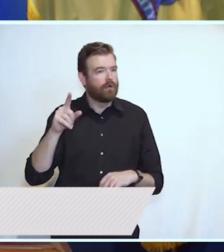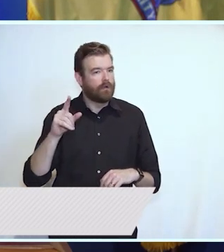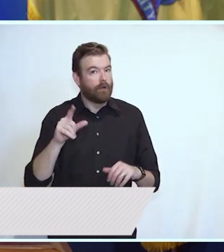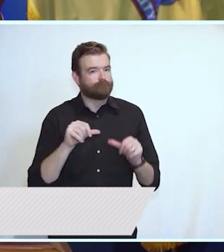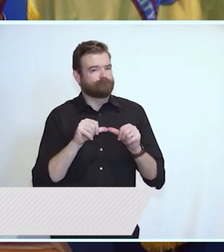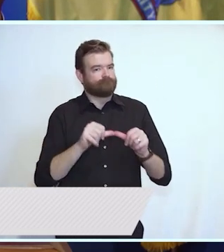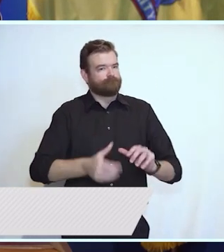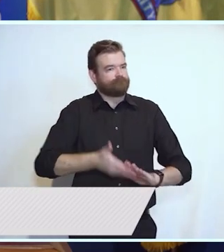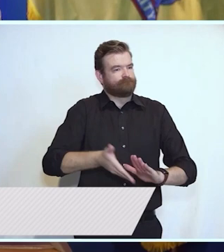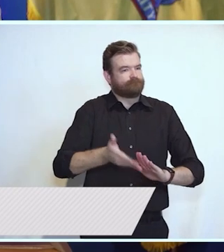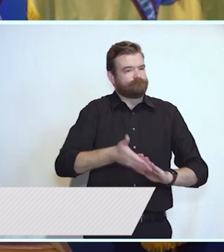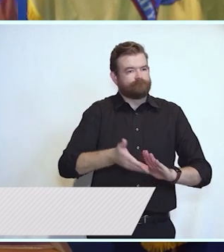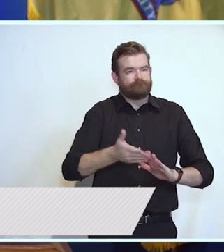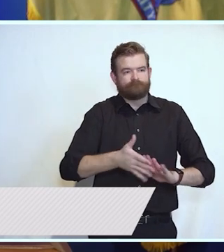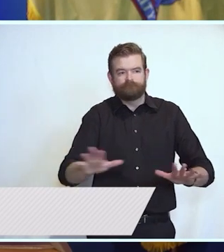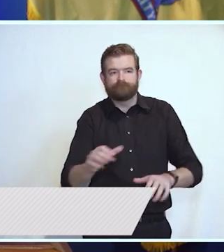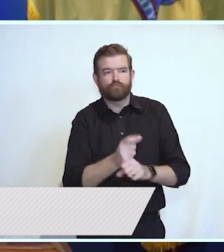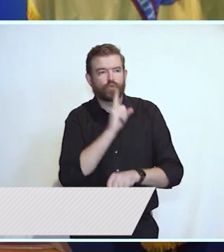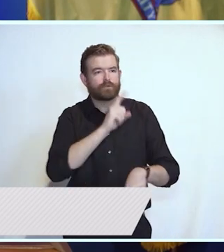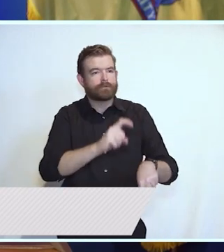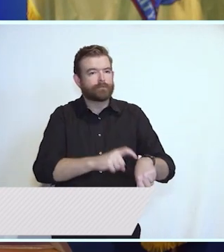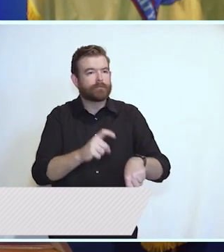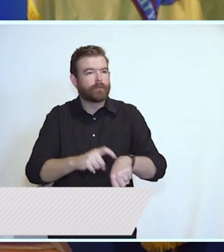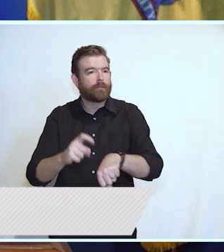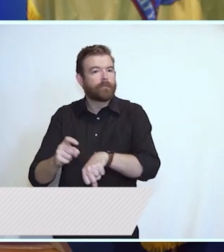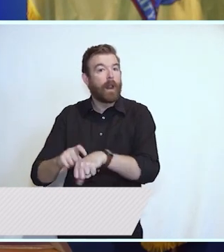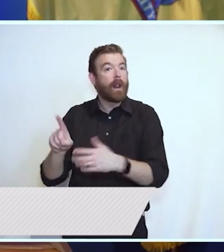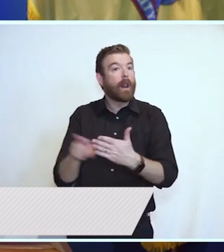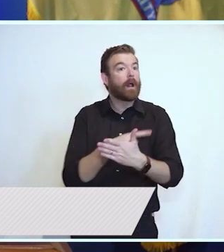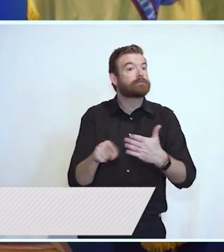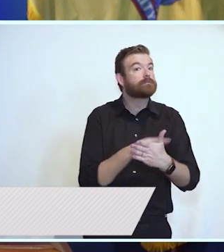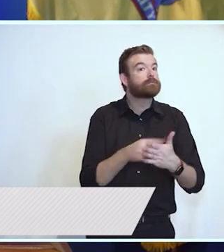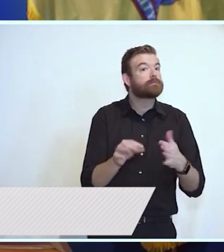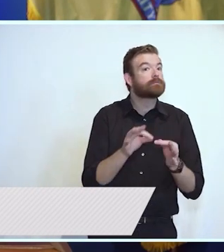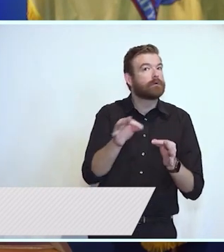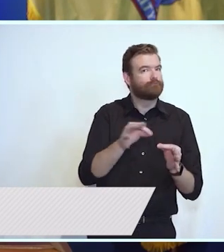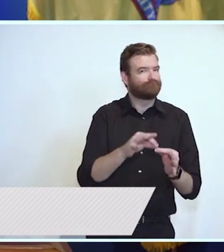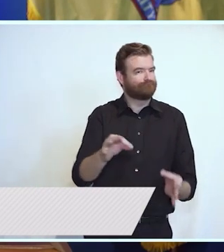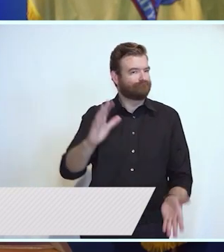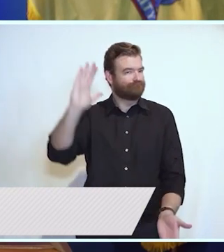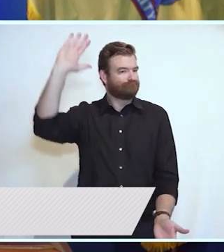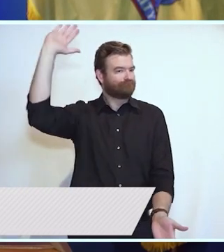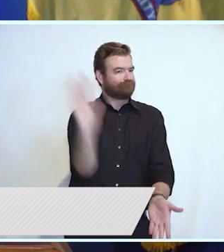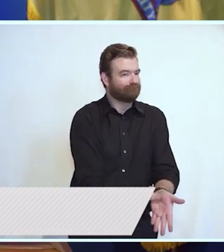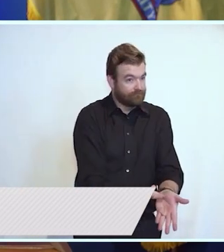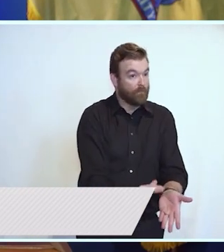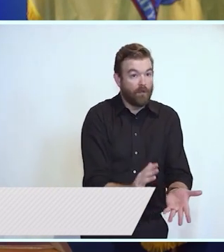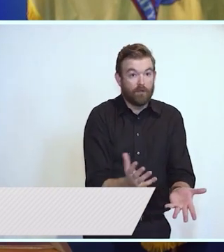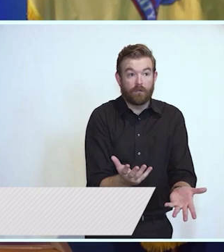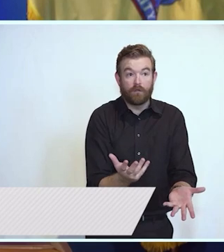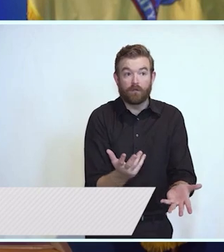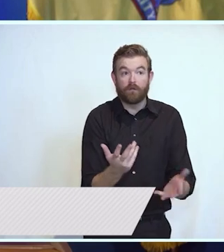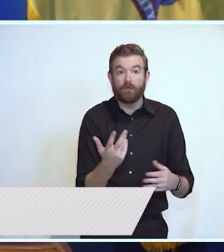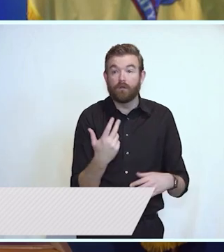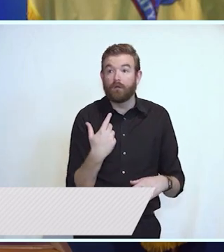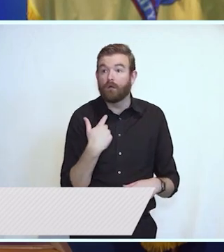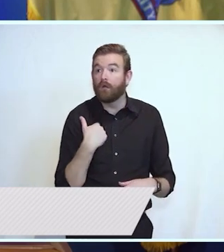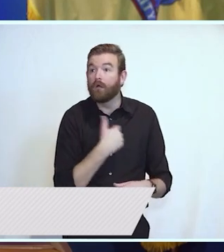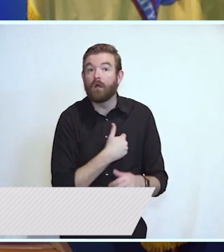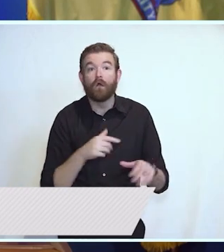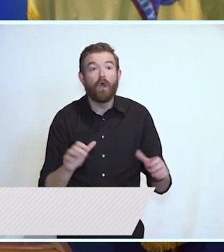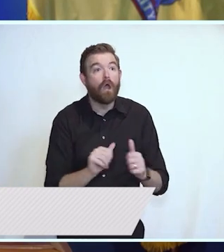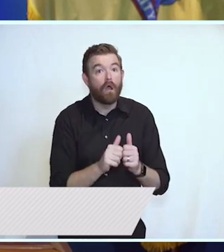cancellations and delays are down. And we did all of that without asking customers to pay one penny